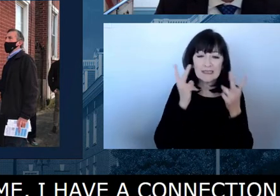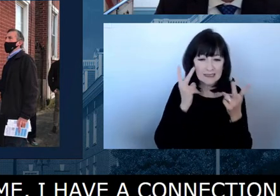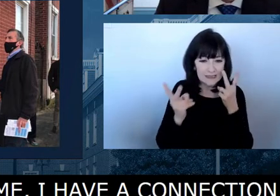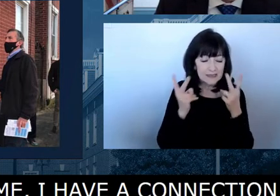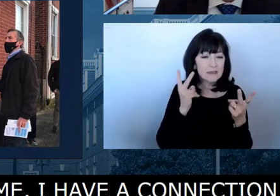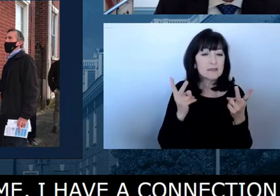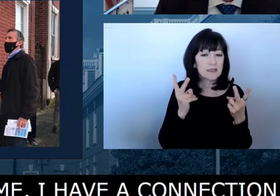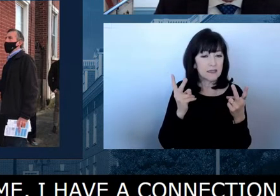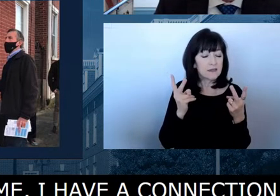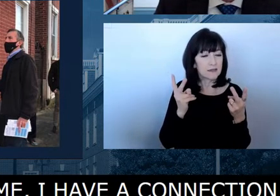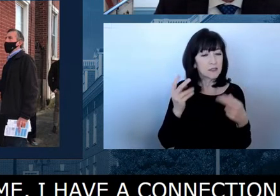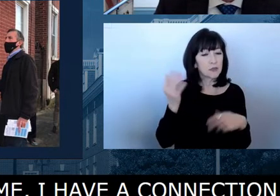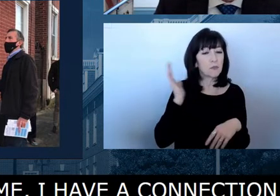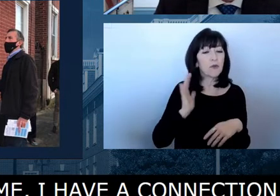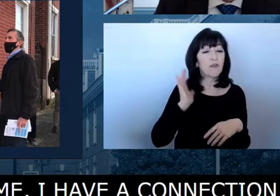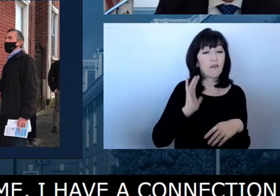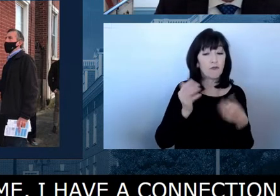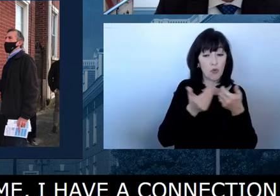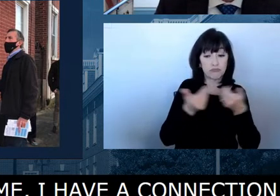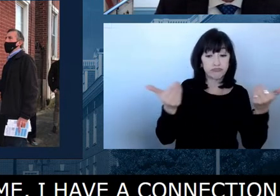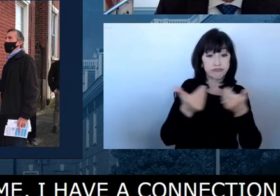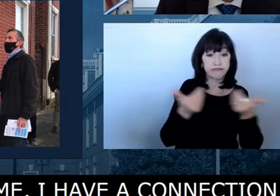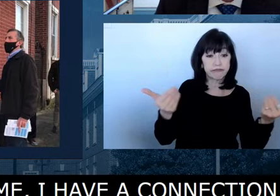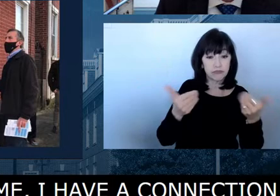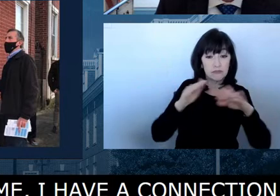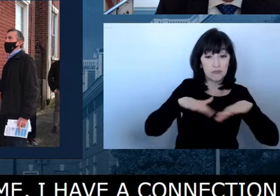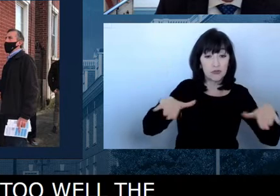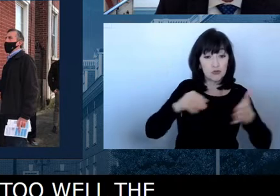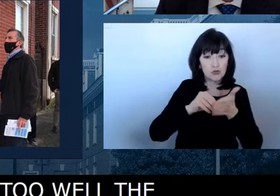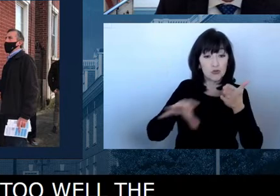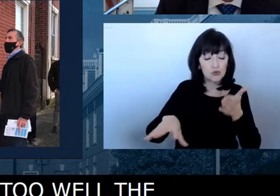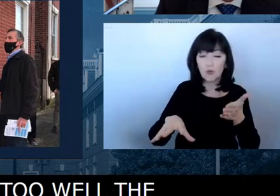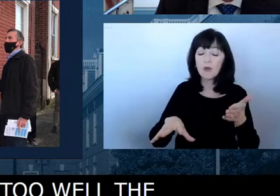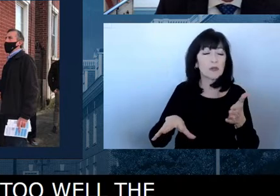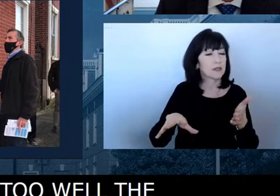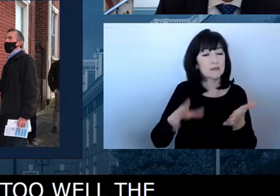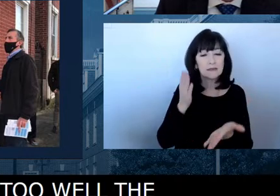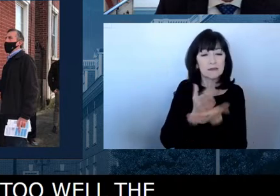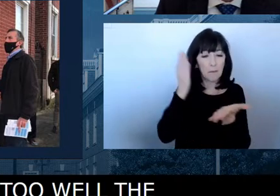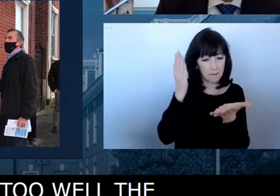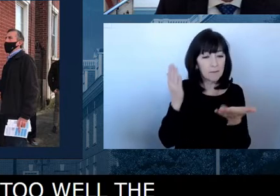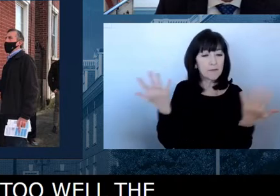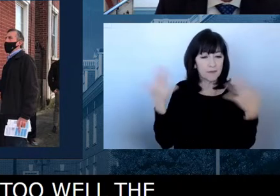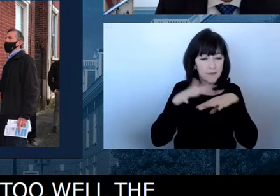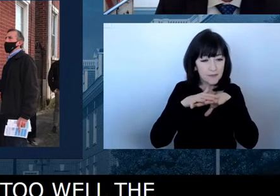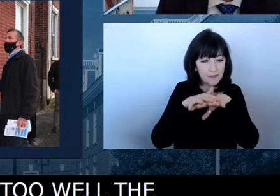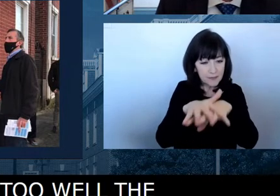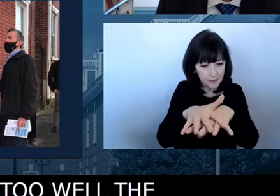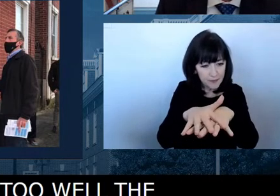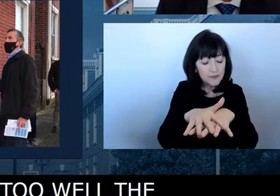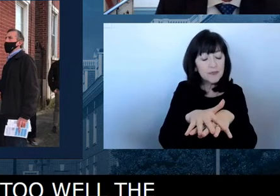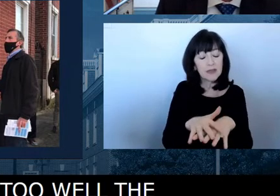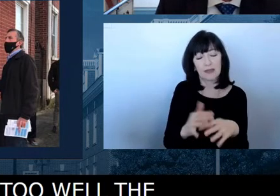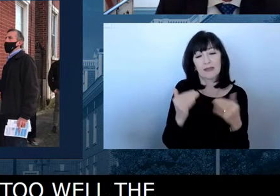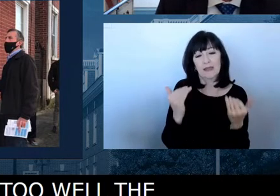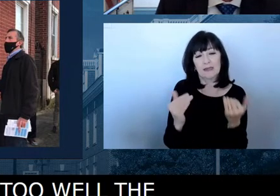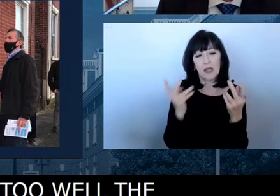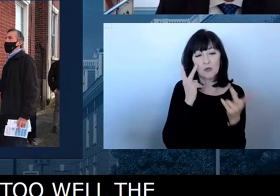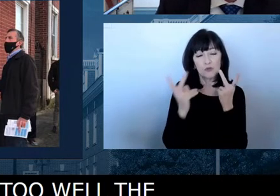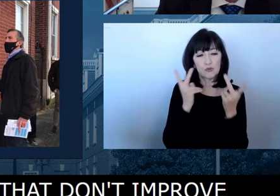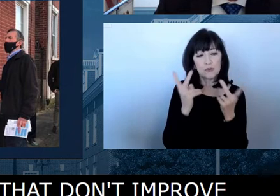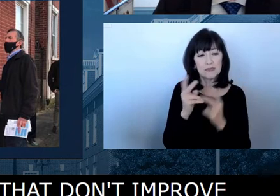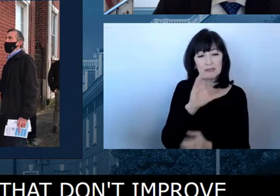improve outcomes for kids. And we have an opportunity here through this collaborative effort between the Brandywine, Red Clay and Christina school